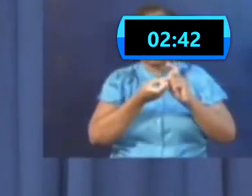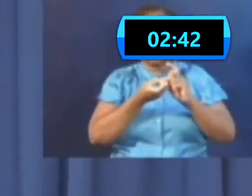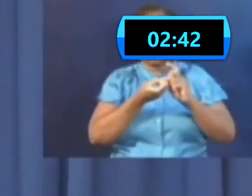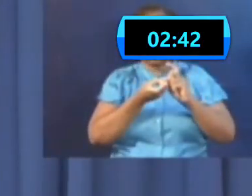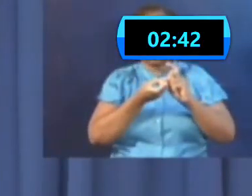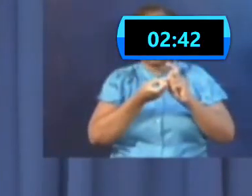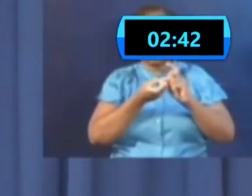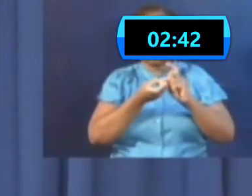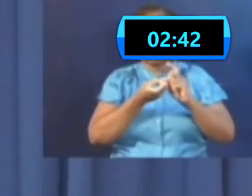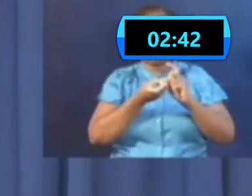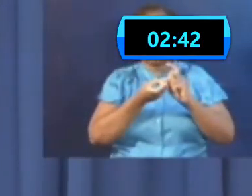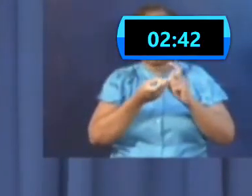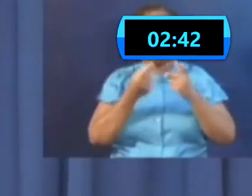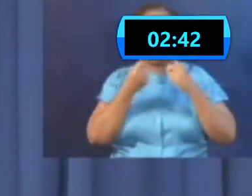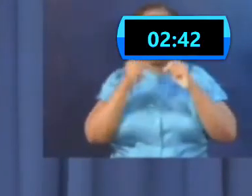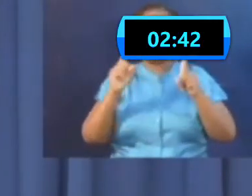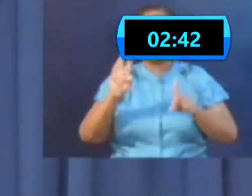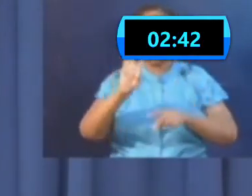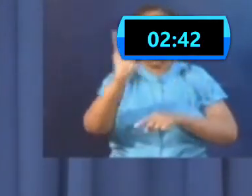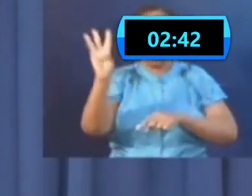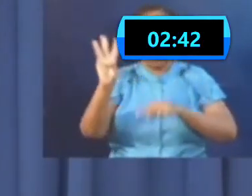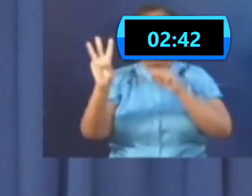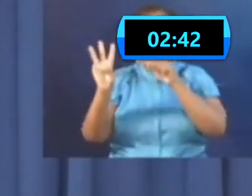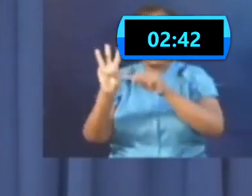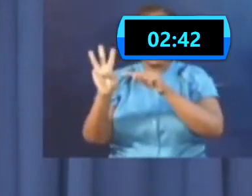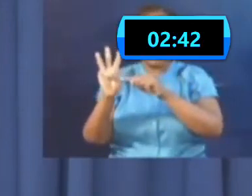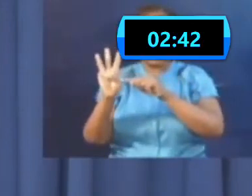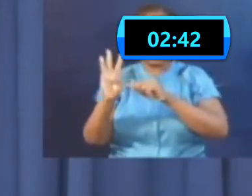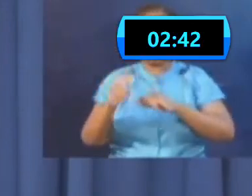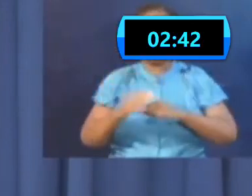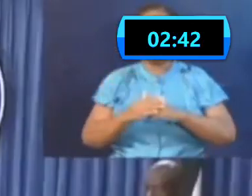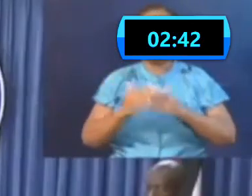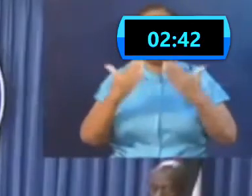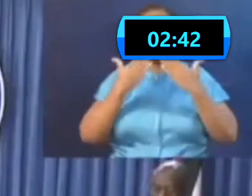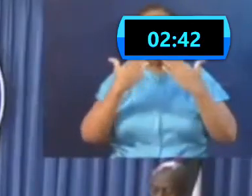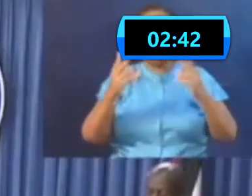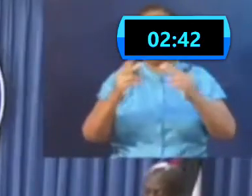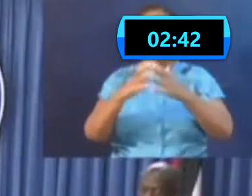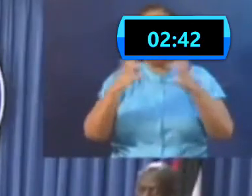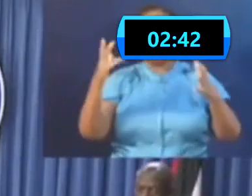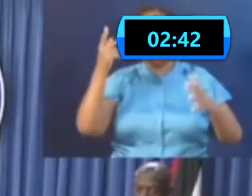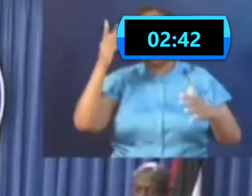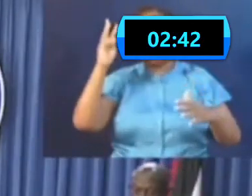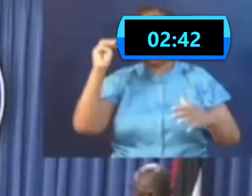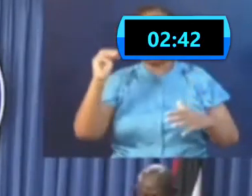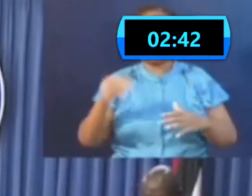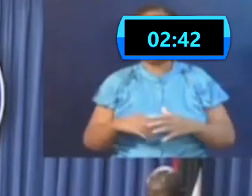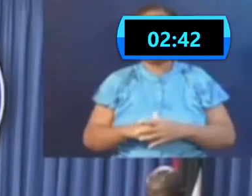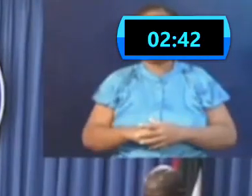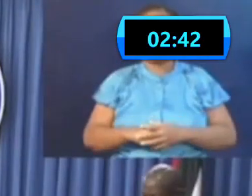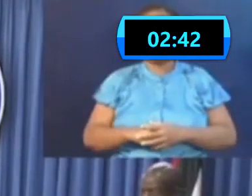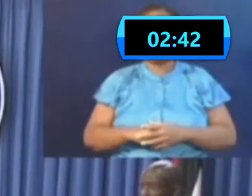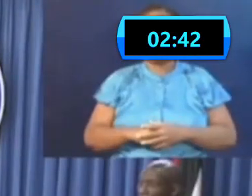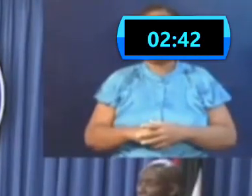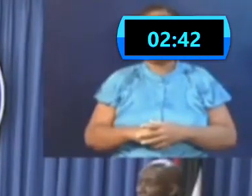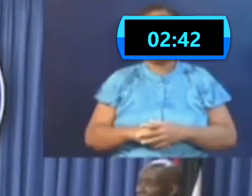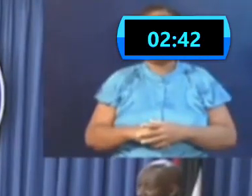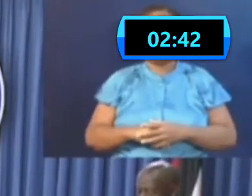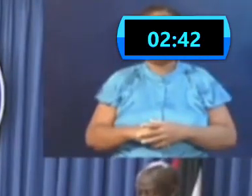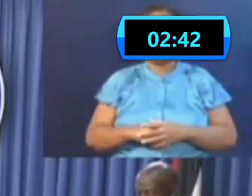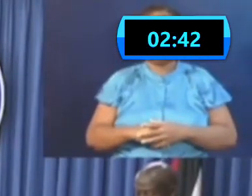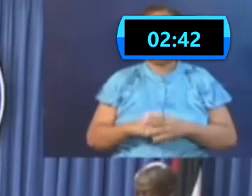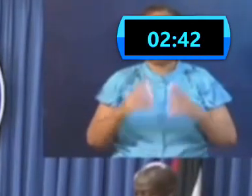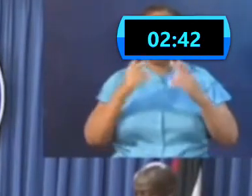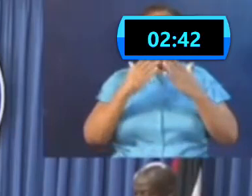I think they have gone down well with the population so far. So thank you, Prime Minister. Thank you very much, Minister Dehalsingh. I would now